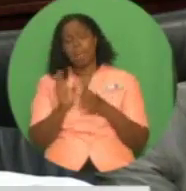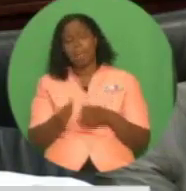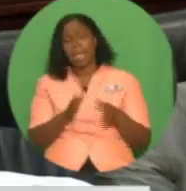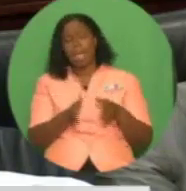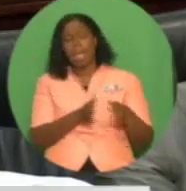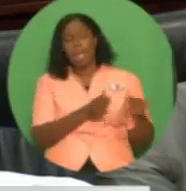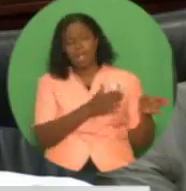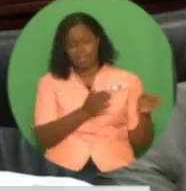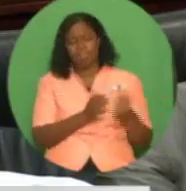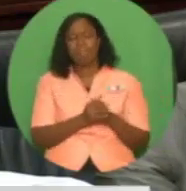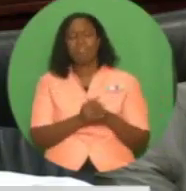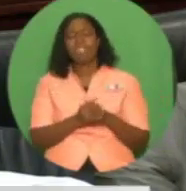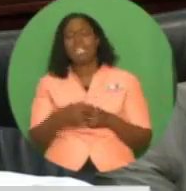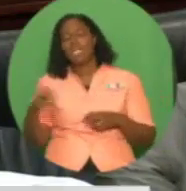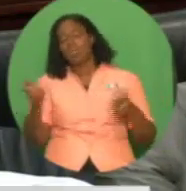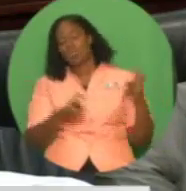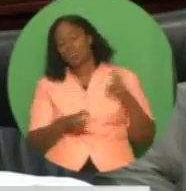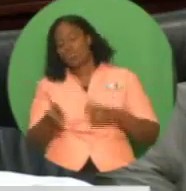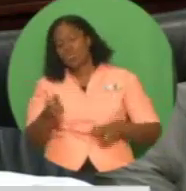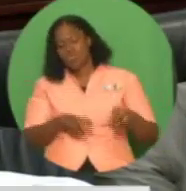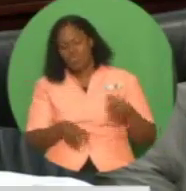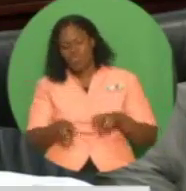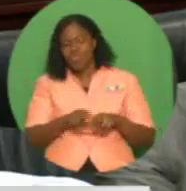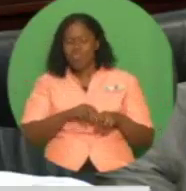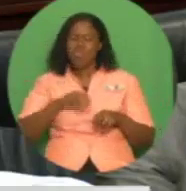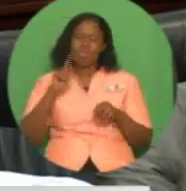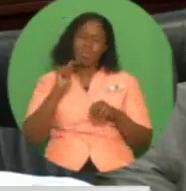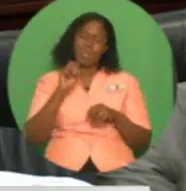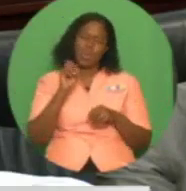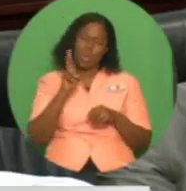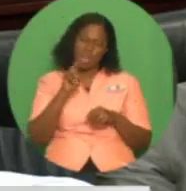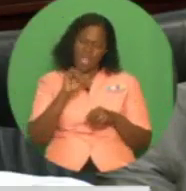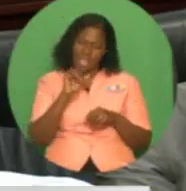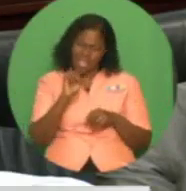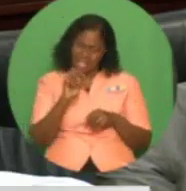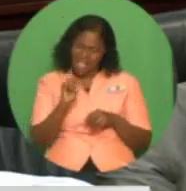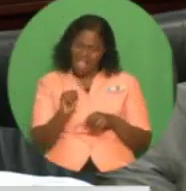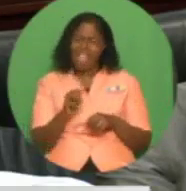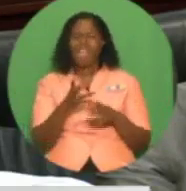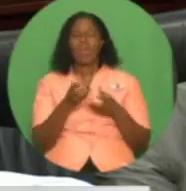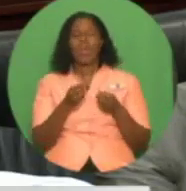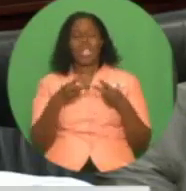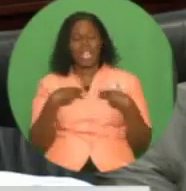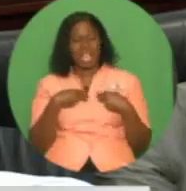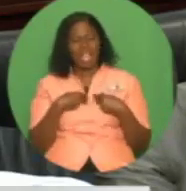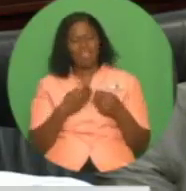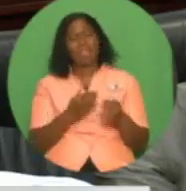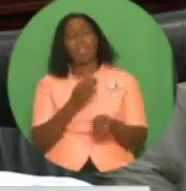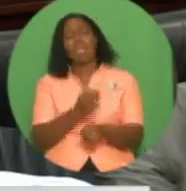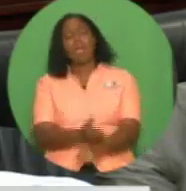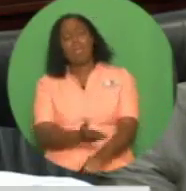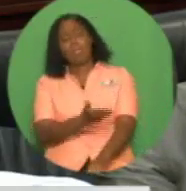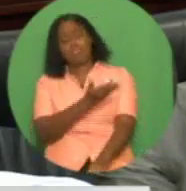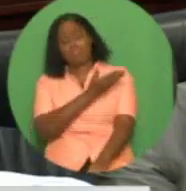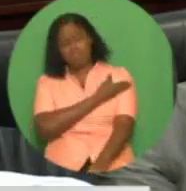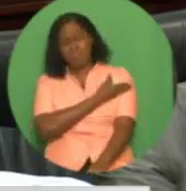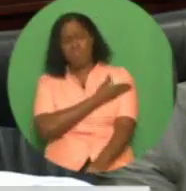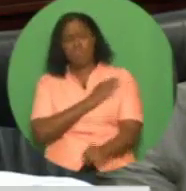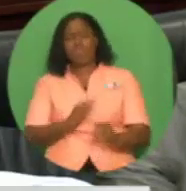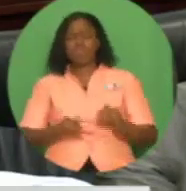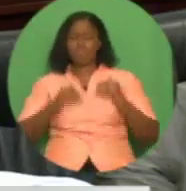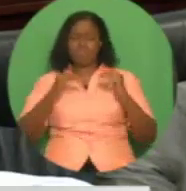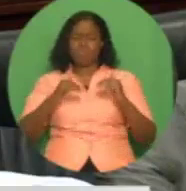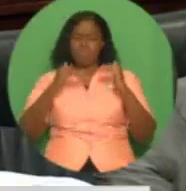Tobago Tourism Agency in collaboration with key stakeholders in Tobago. This plan